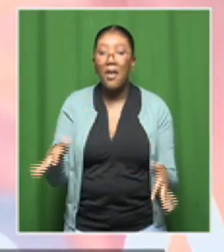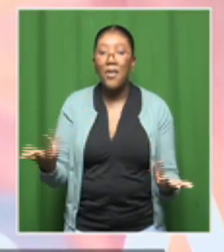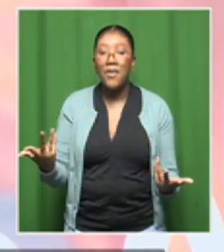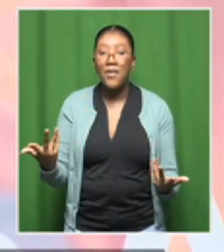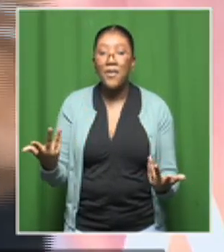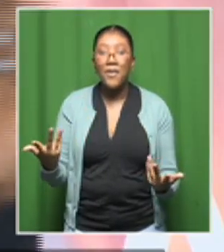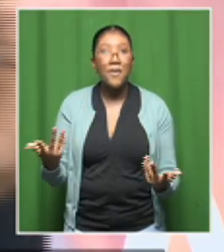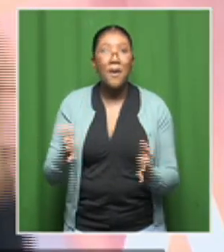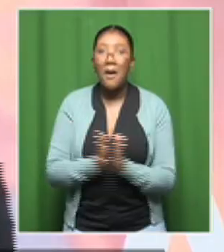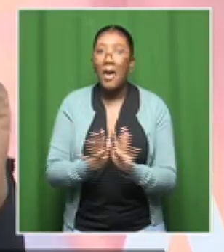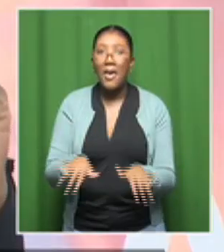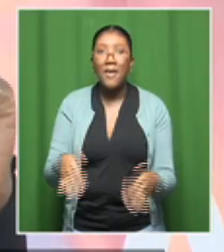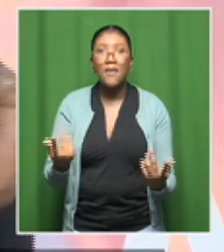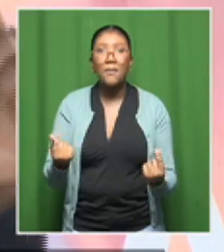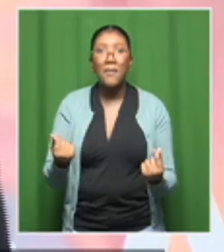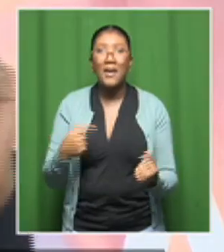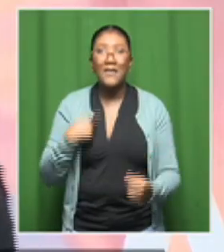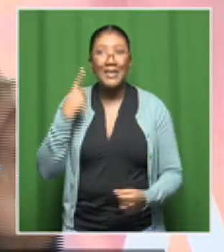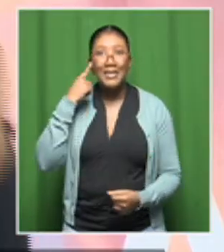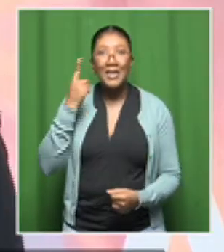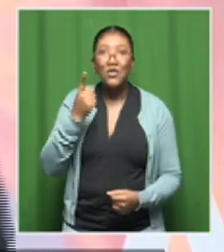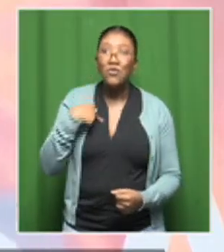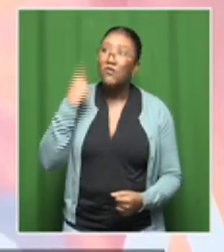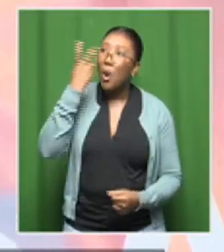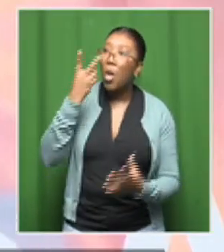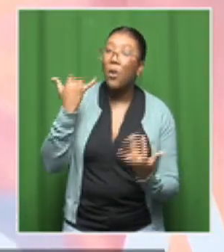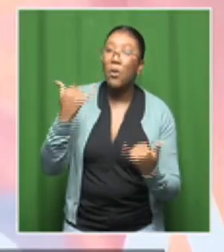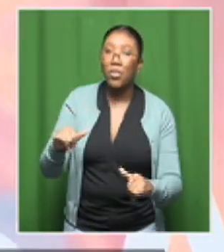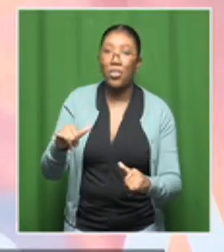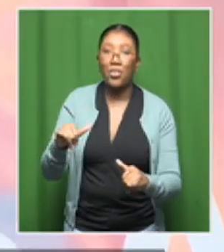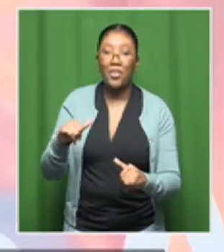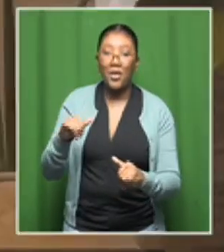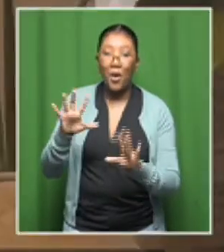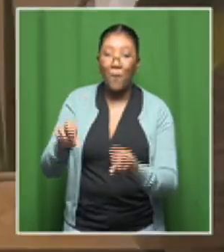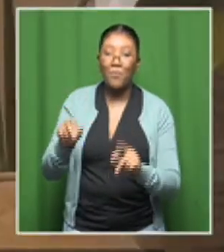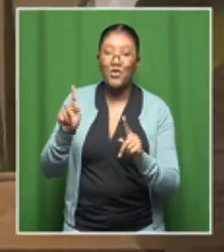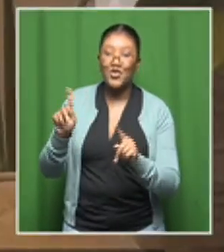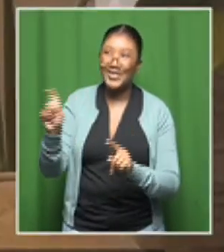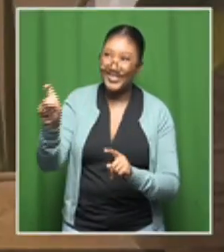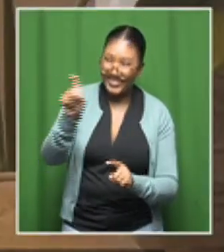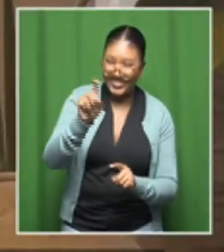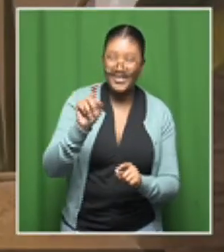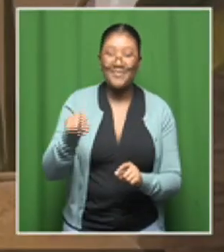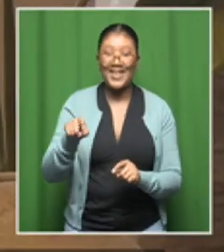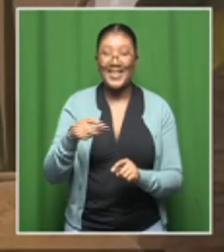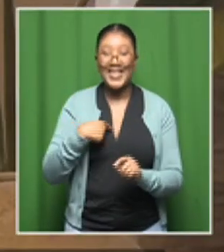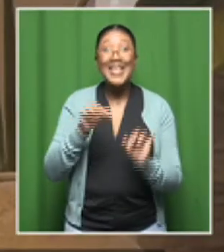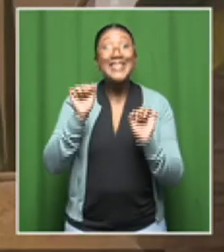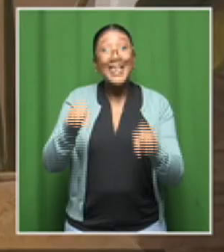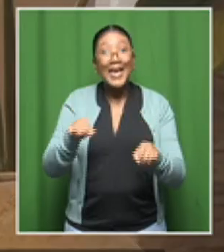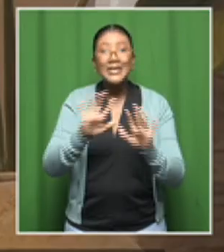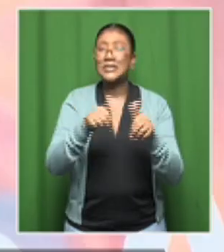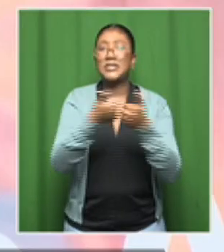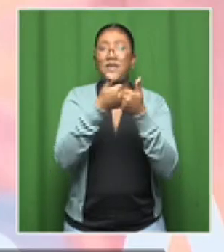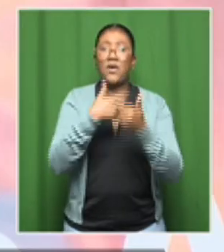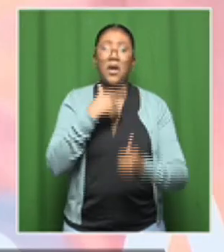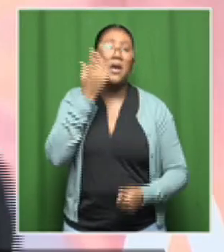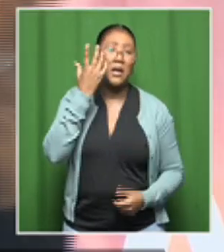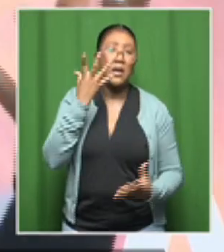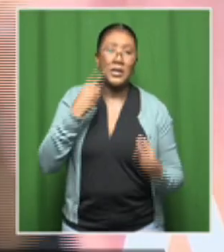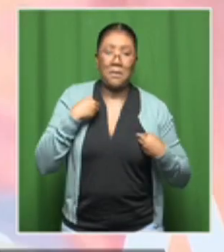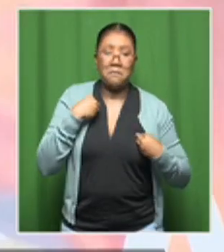I really, I think you'll attest and you'll agree with me when it comes to that. Yes, there might be difficulties, but